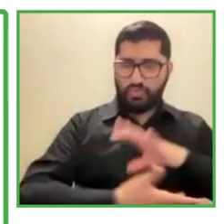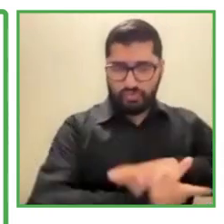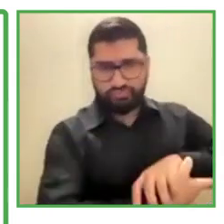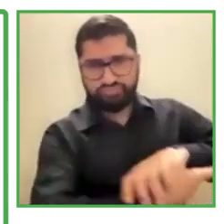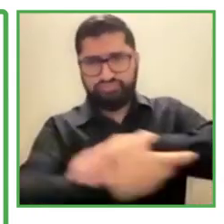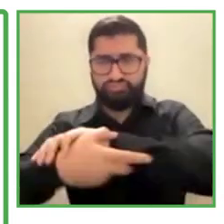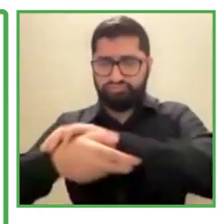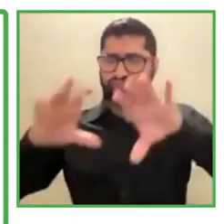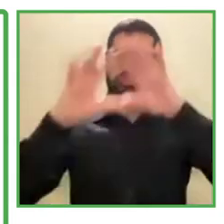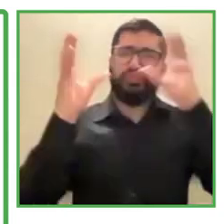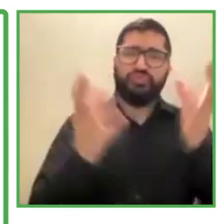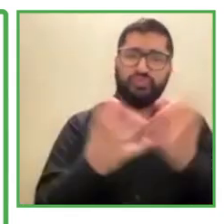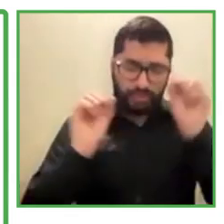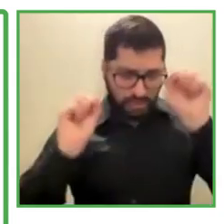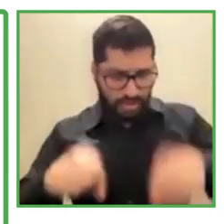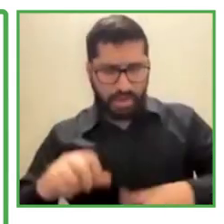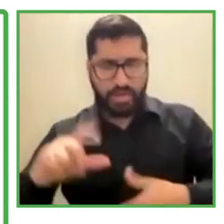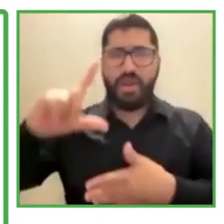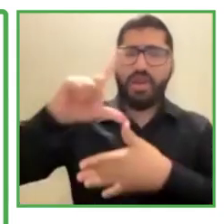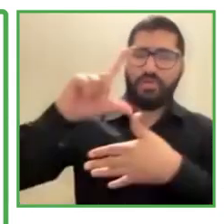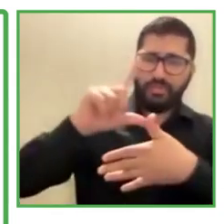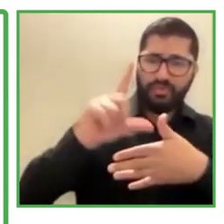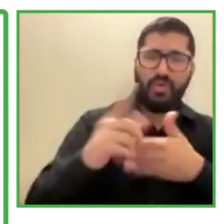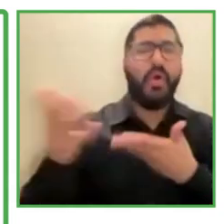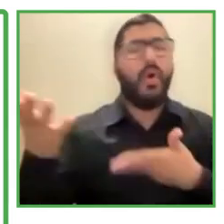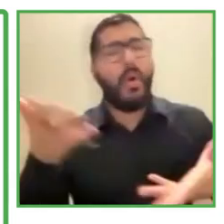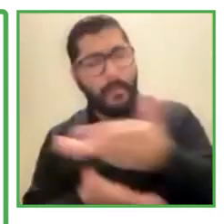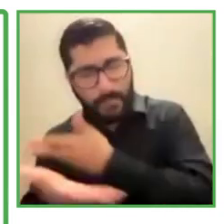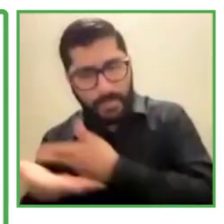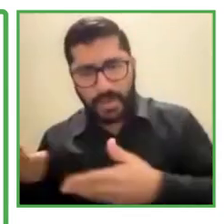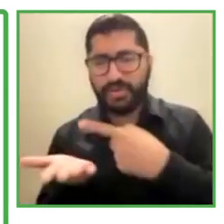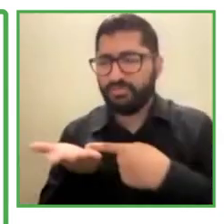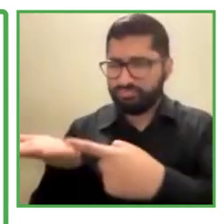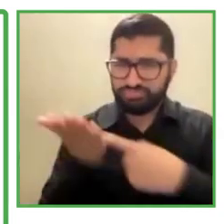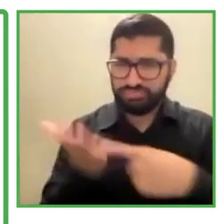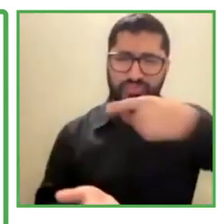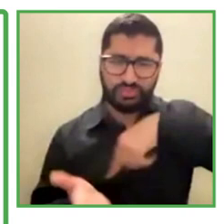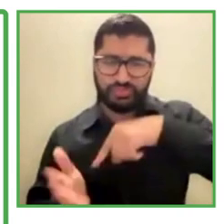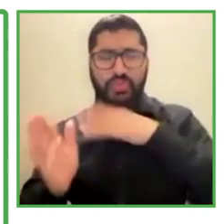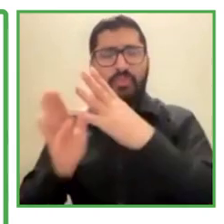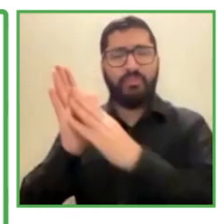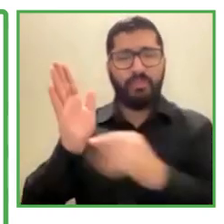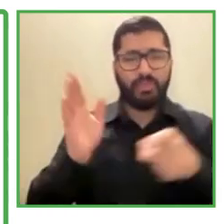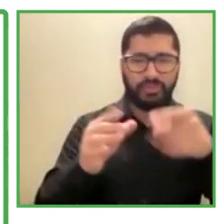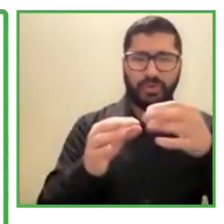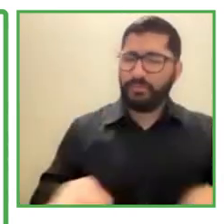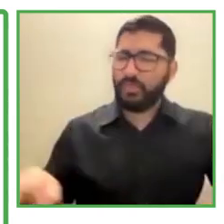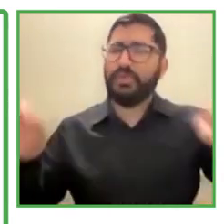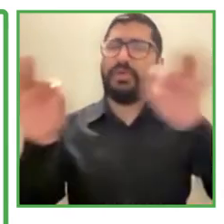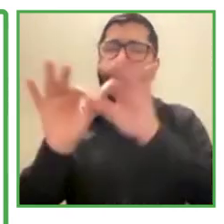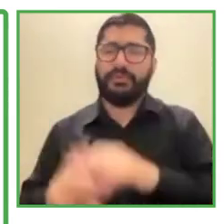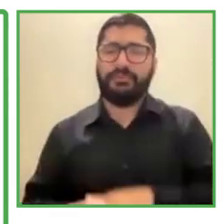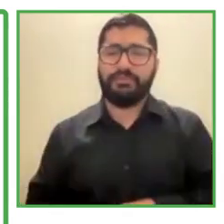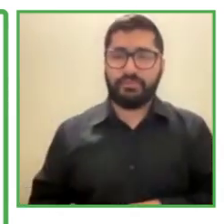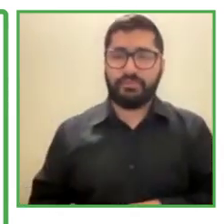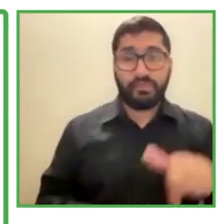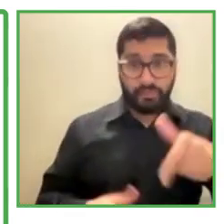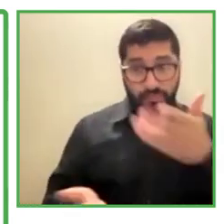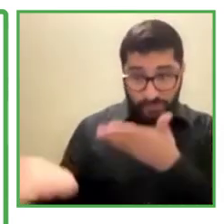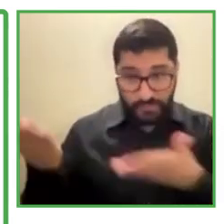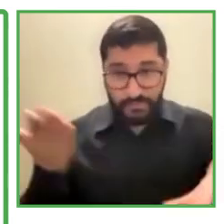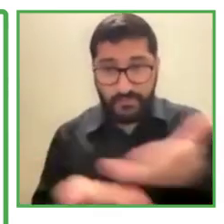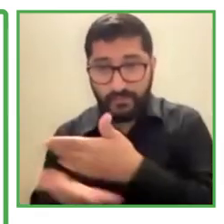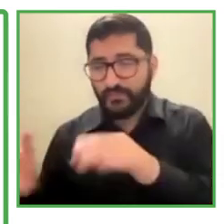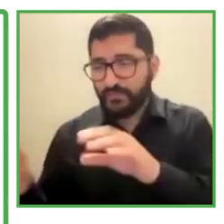is a part of the impact transfer program in 2021 with the Zero project and Ashoka, and we would love to